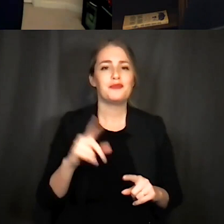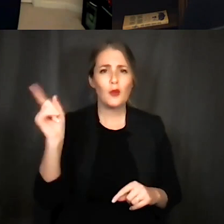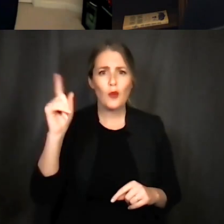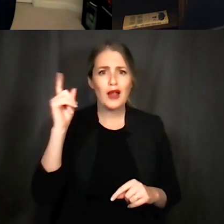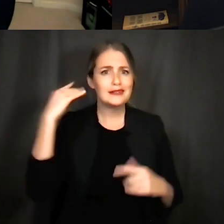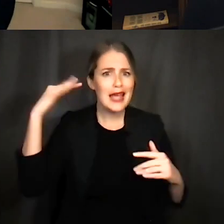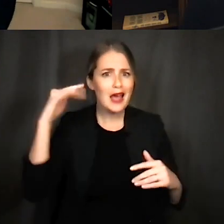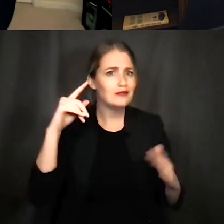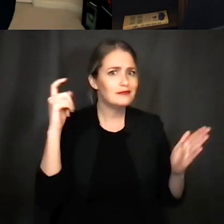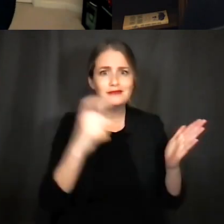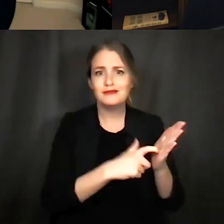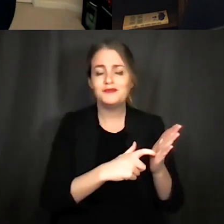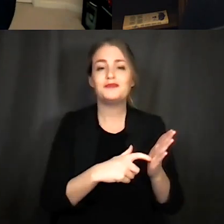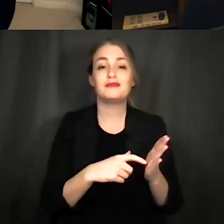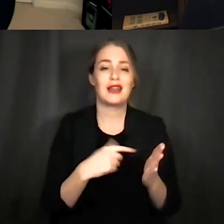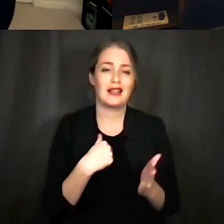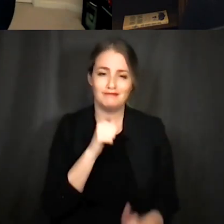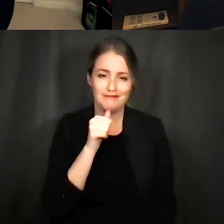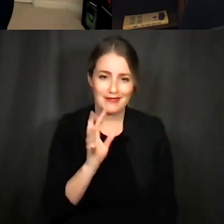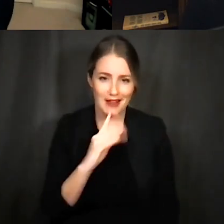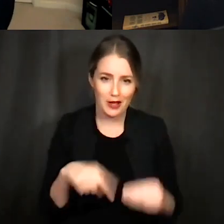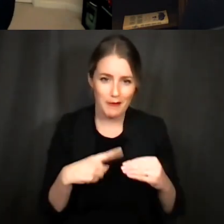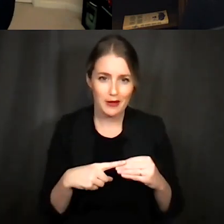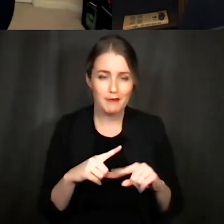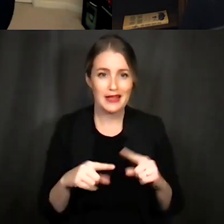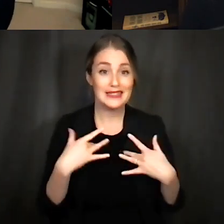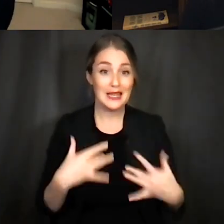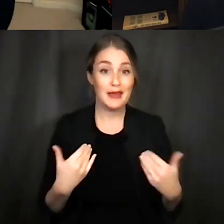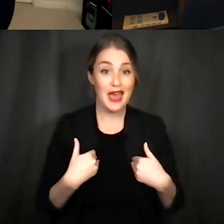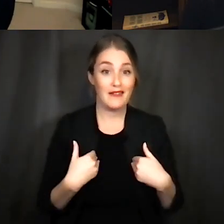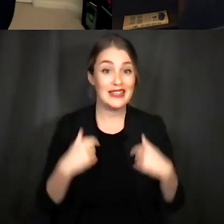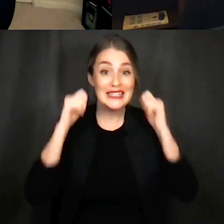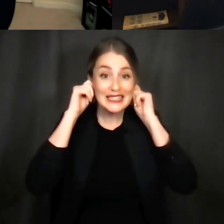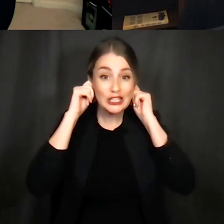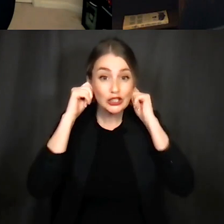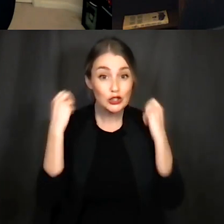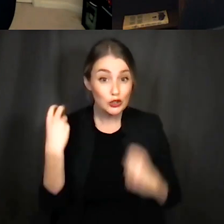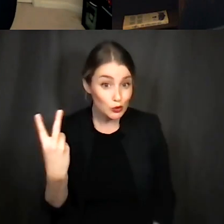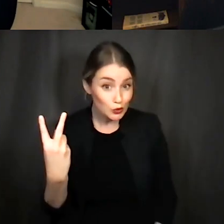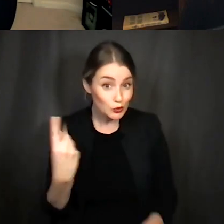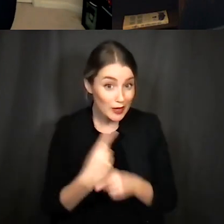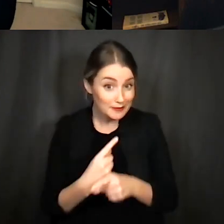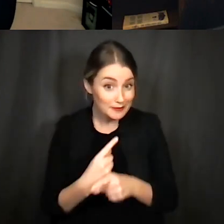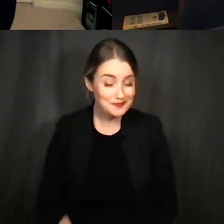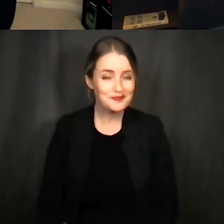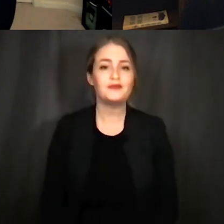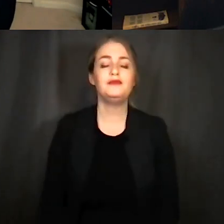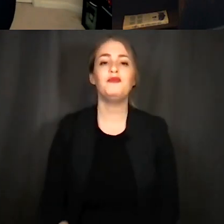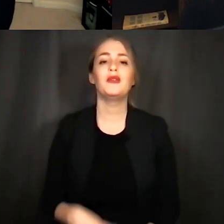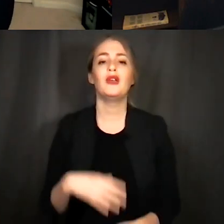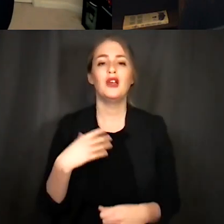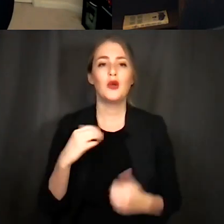didn't talk about at all is the fact that we typically have two ears and so the way that sound